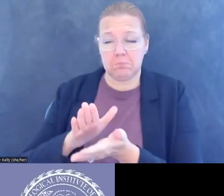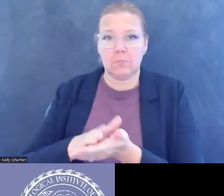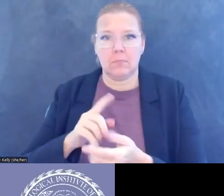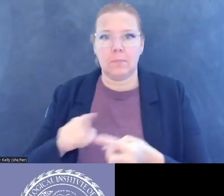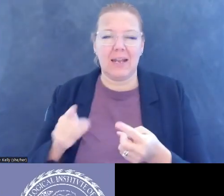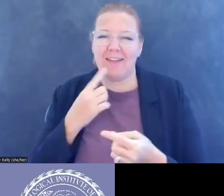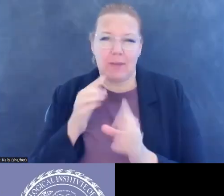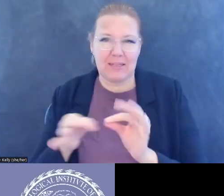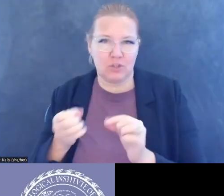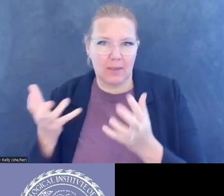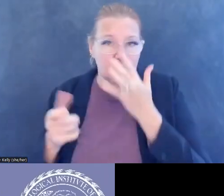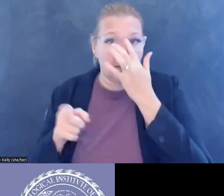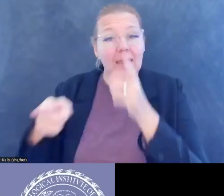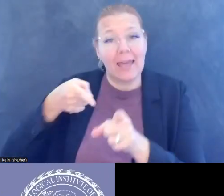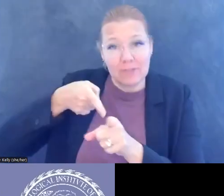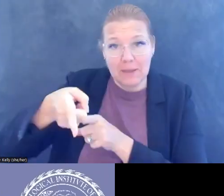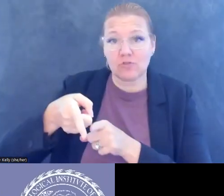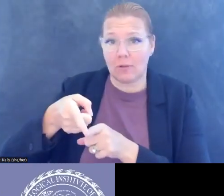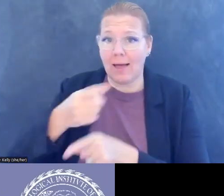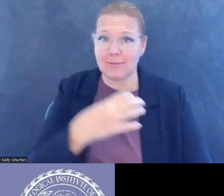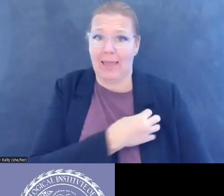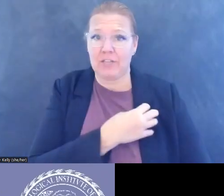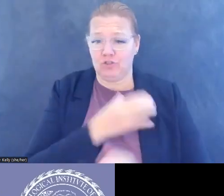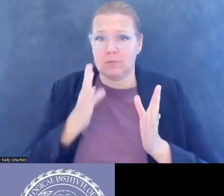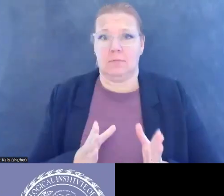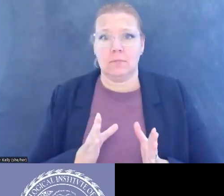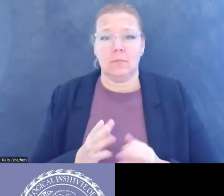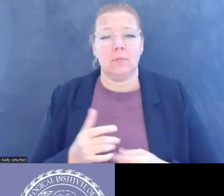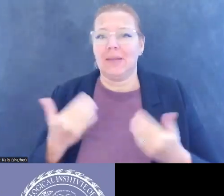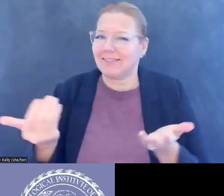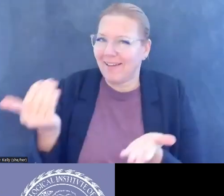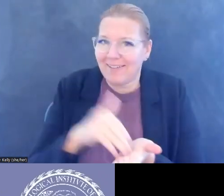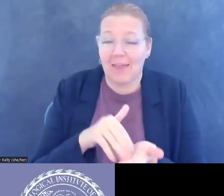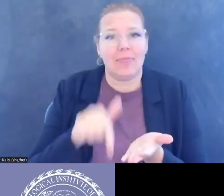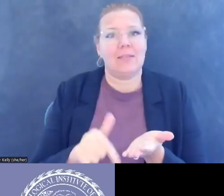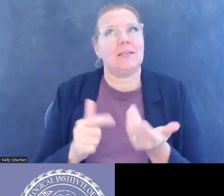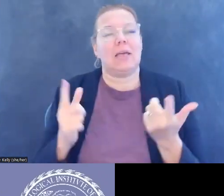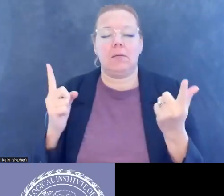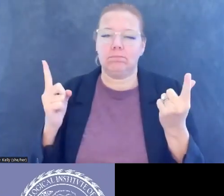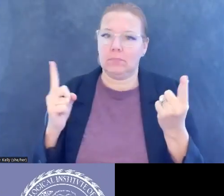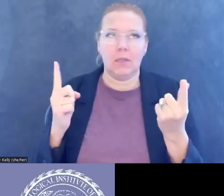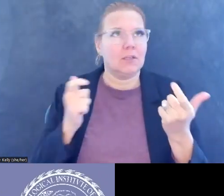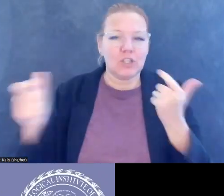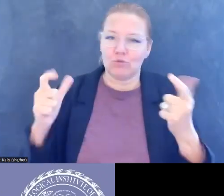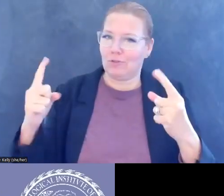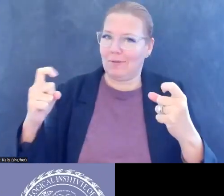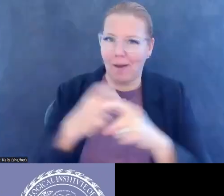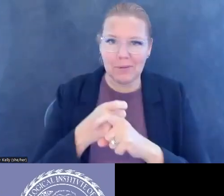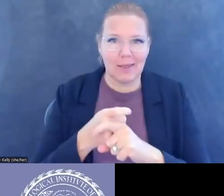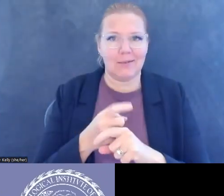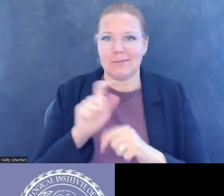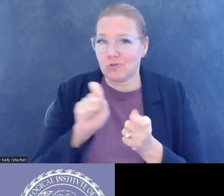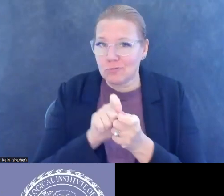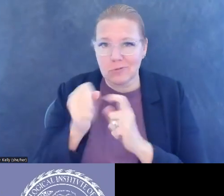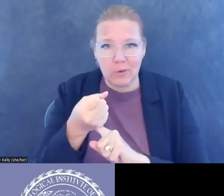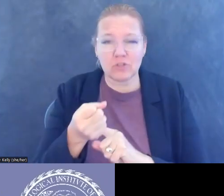they do have specialized agents because, again, these are hugely complex cases. The law is complex.